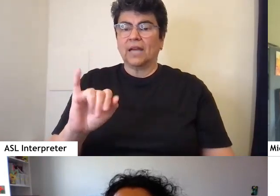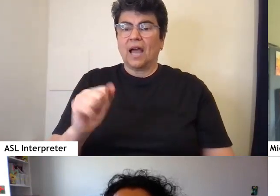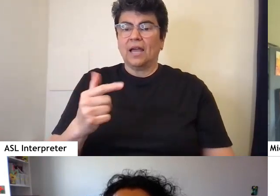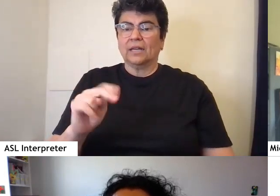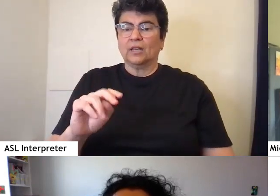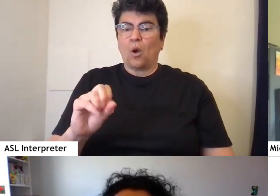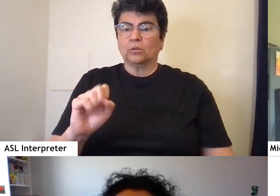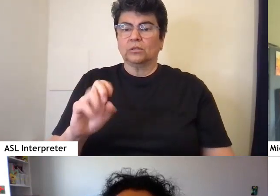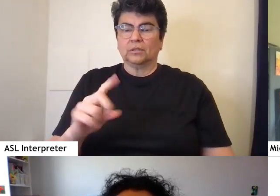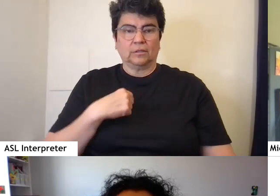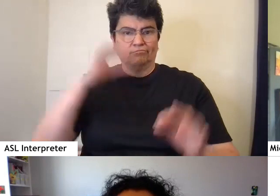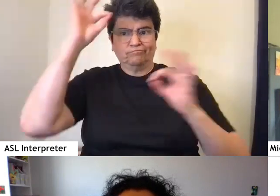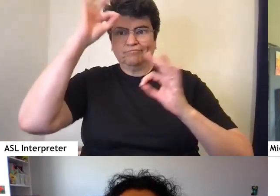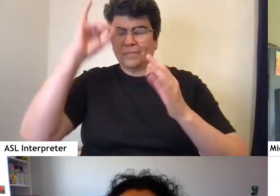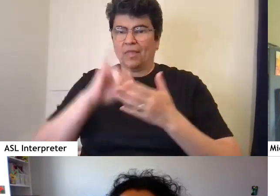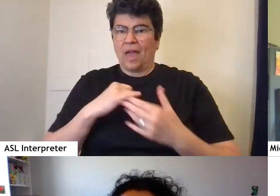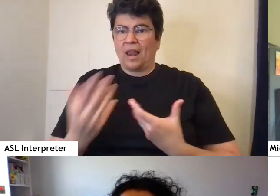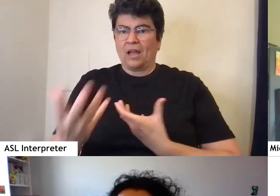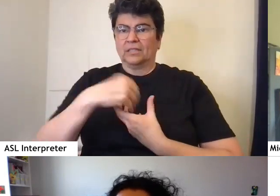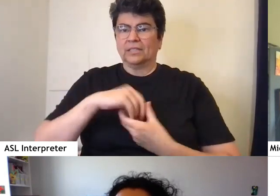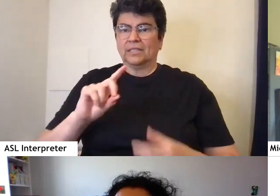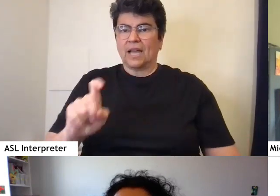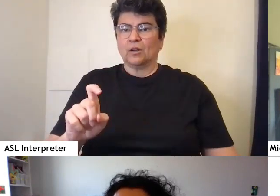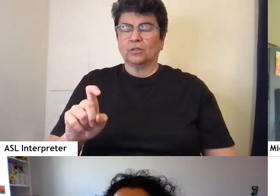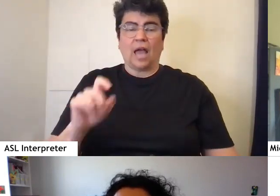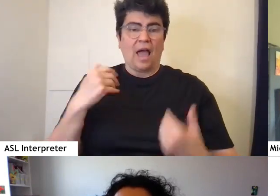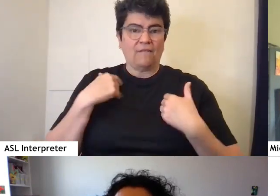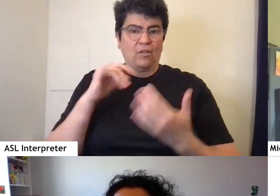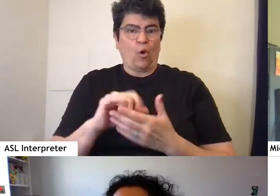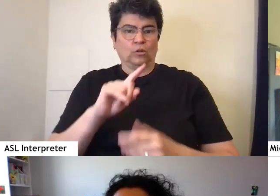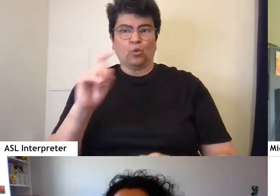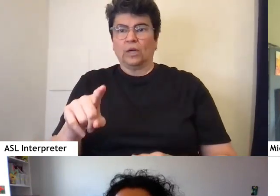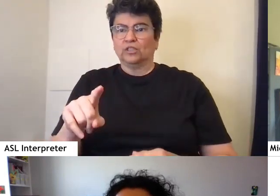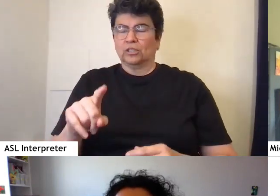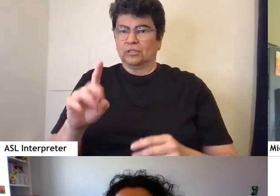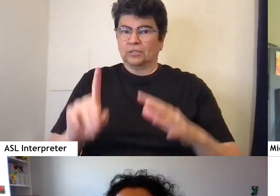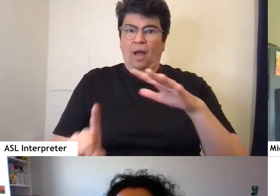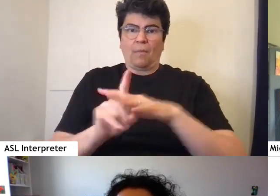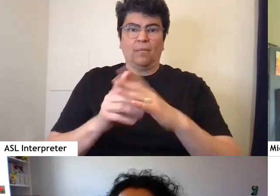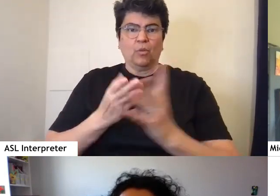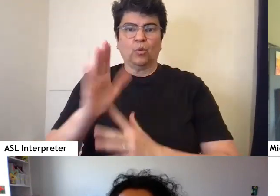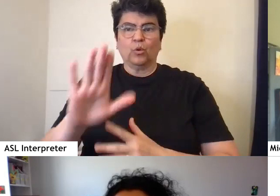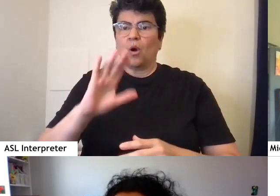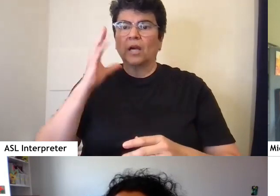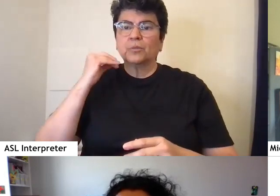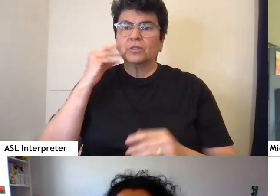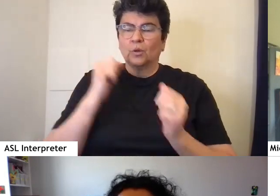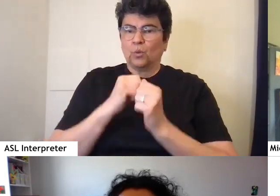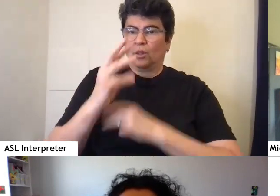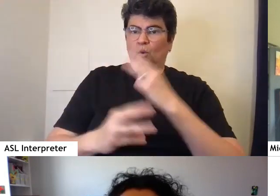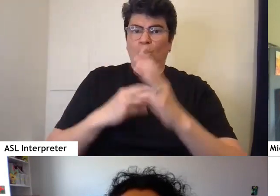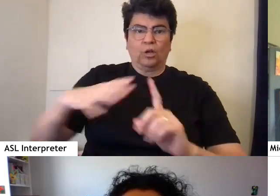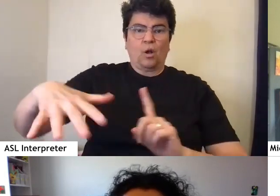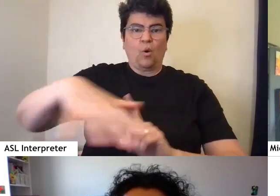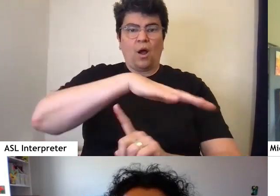and kind of having those questions come up through your experiences with the world around you.